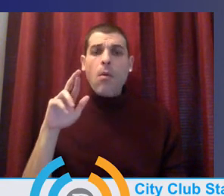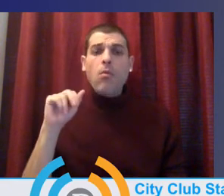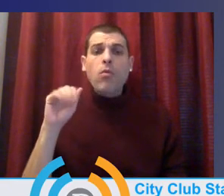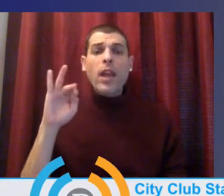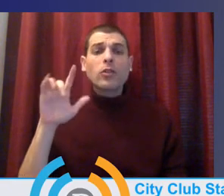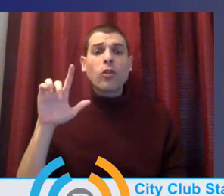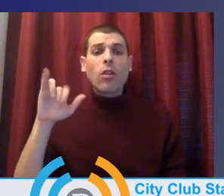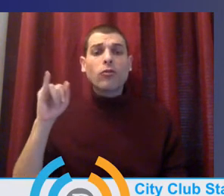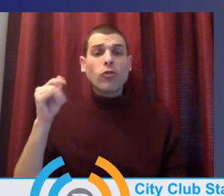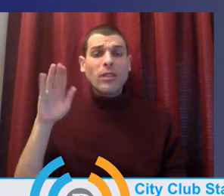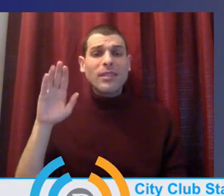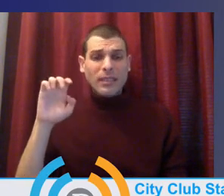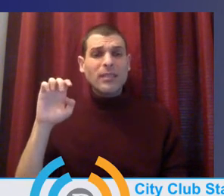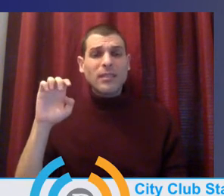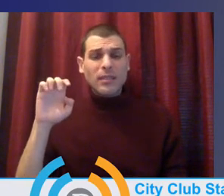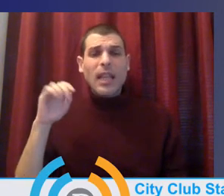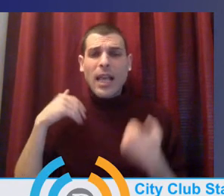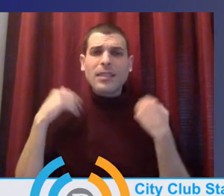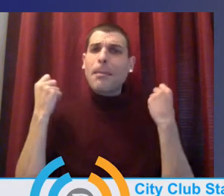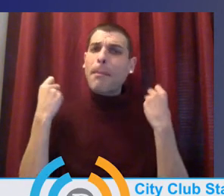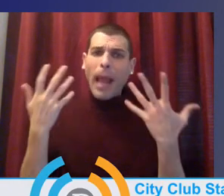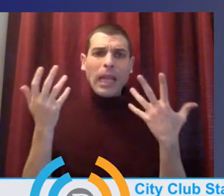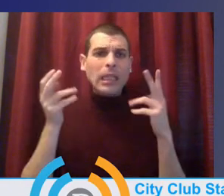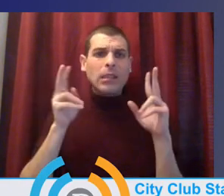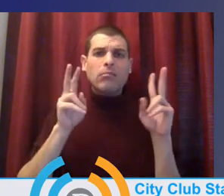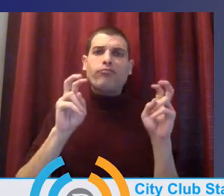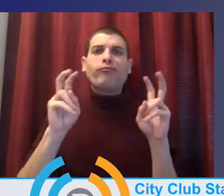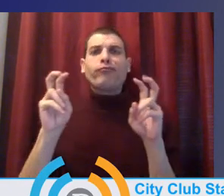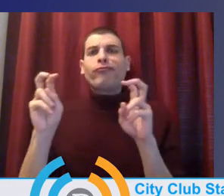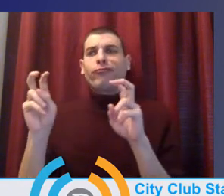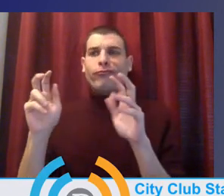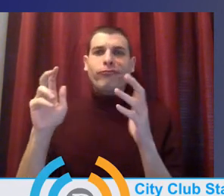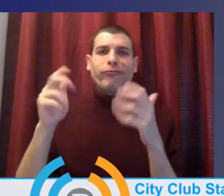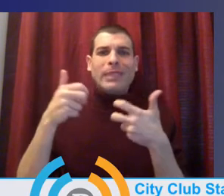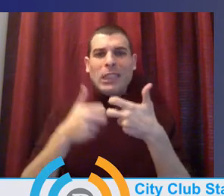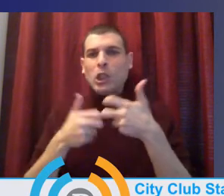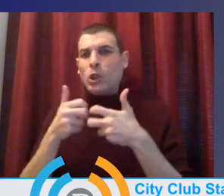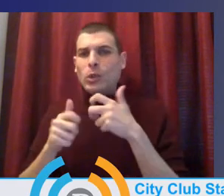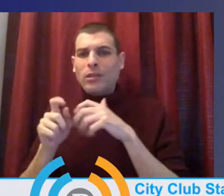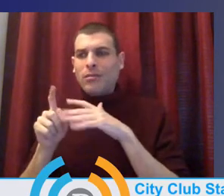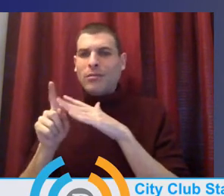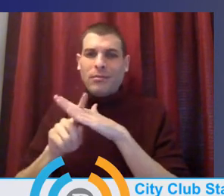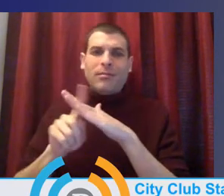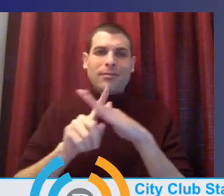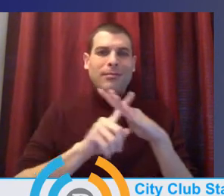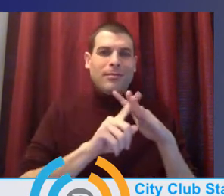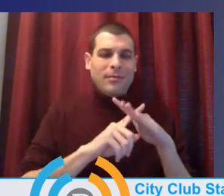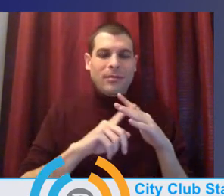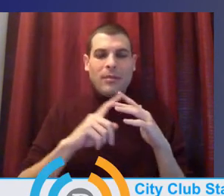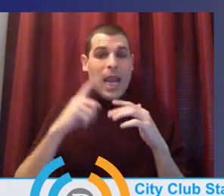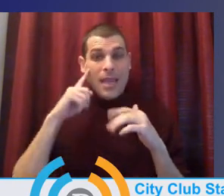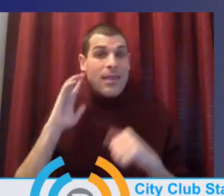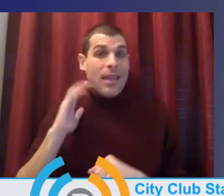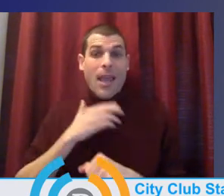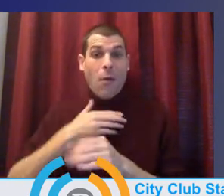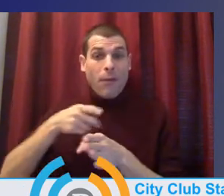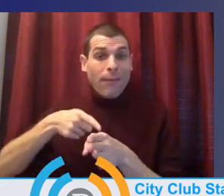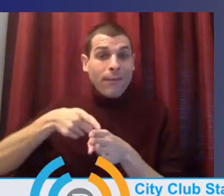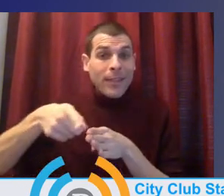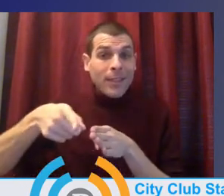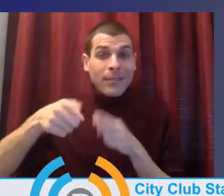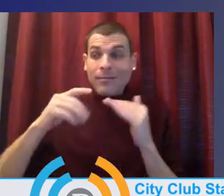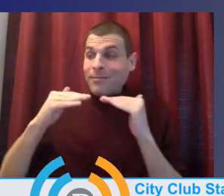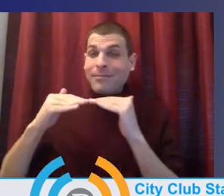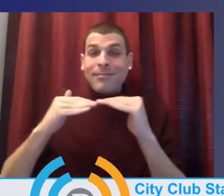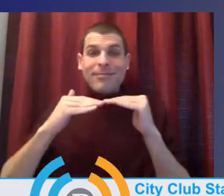I think, um, there are many in our field. We haven't yet built, I think, an equitable early learning system. As I said before, race,